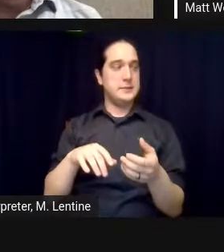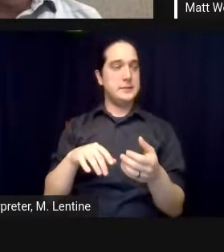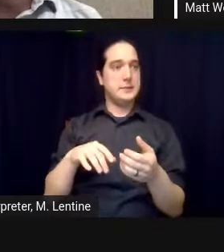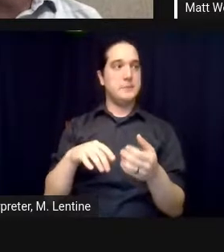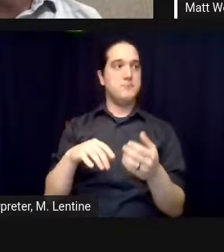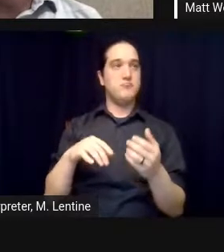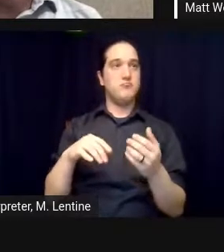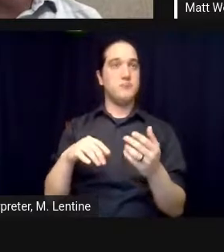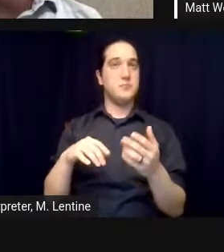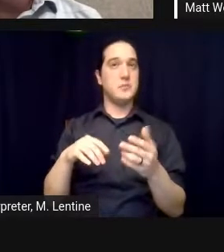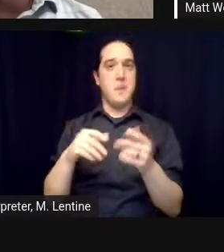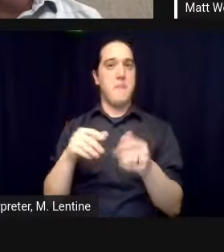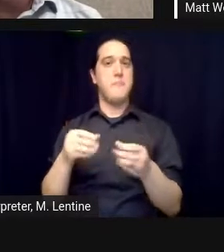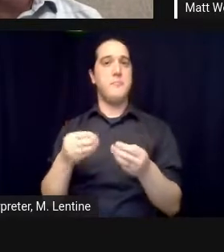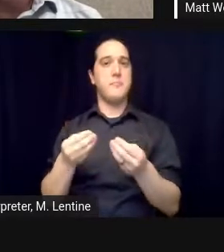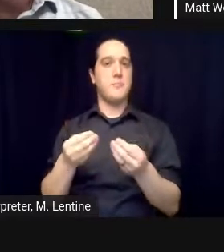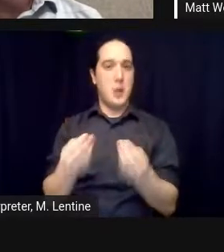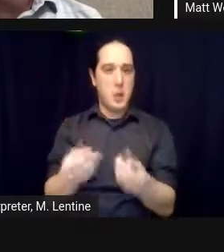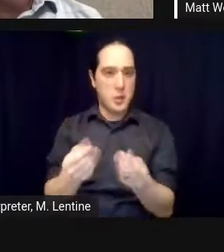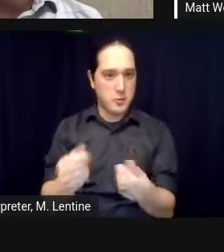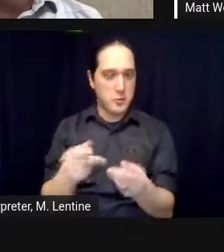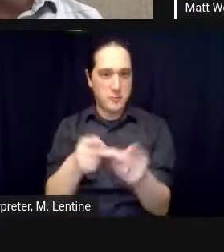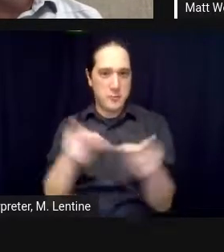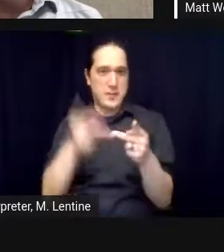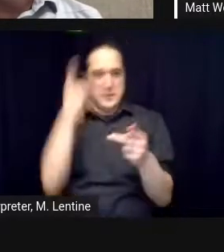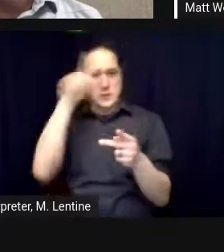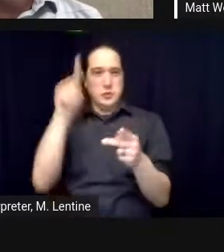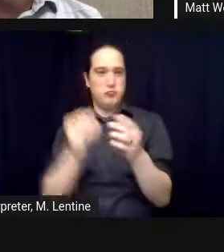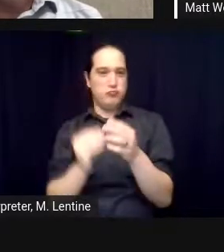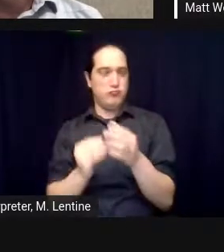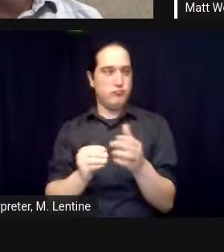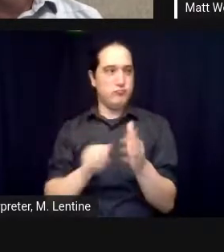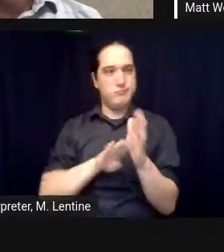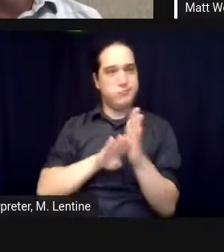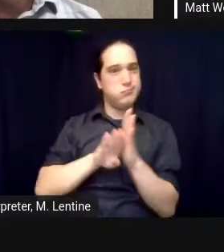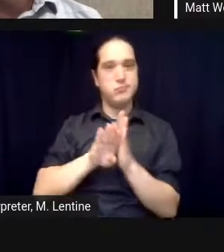uh let's get another question uh if we can